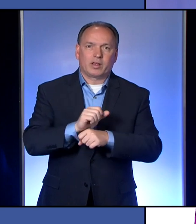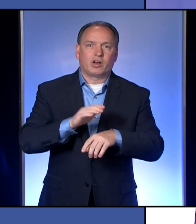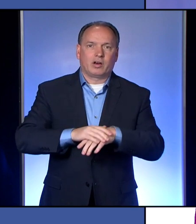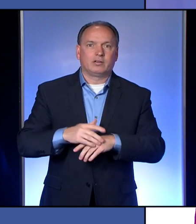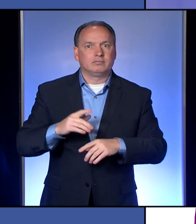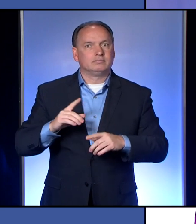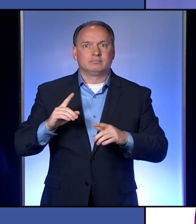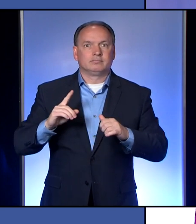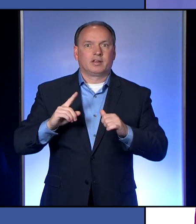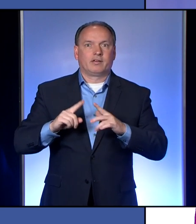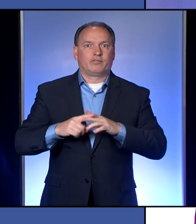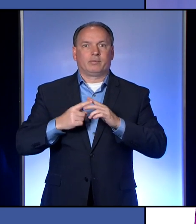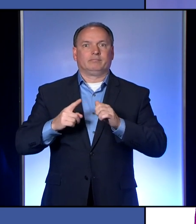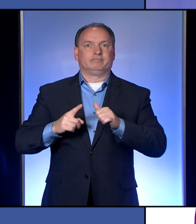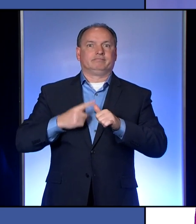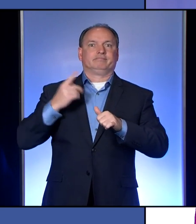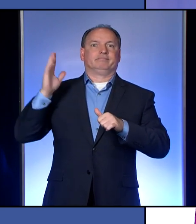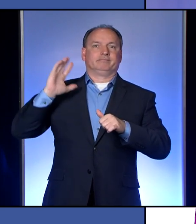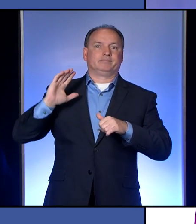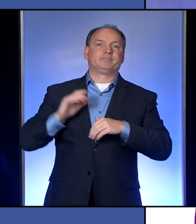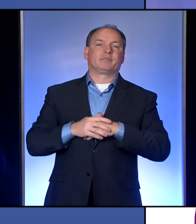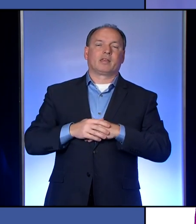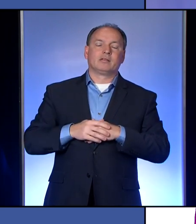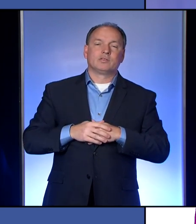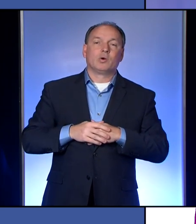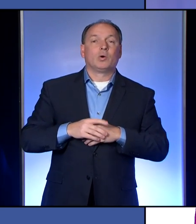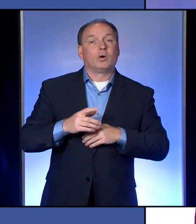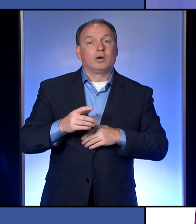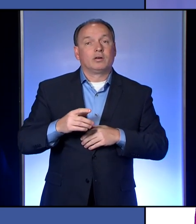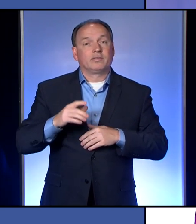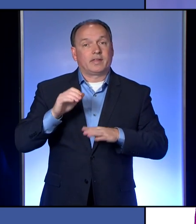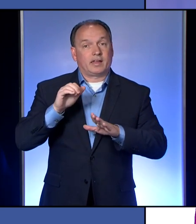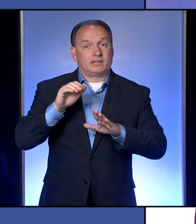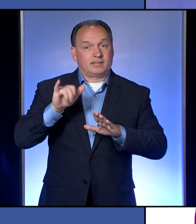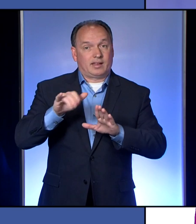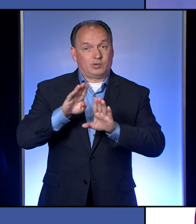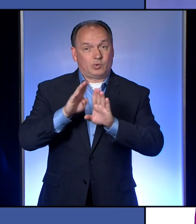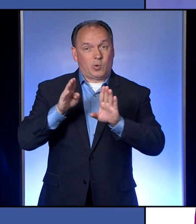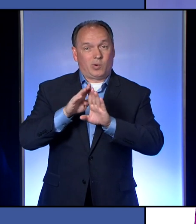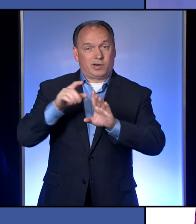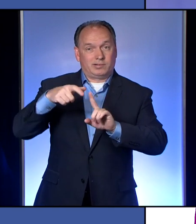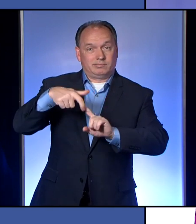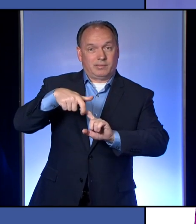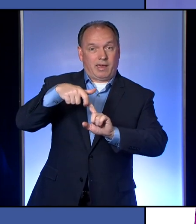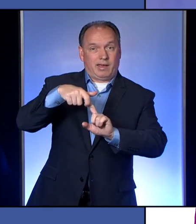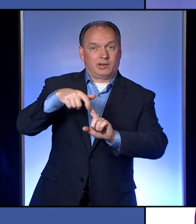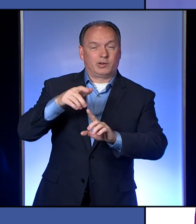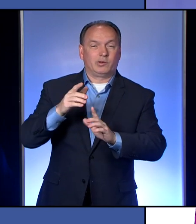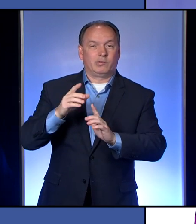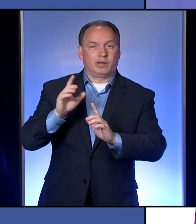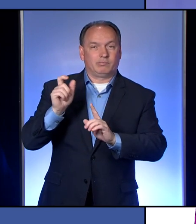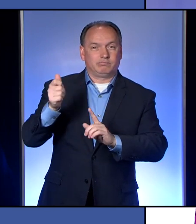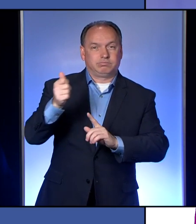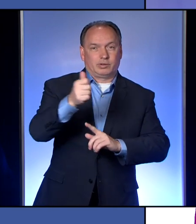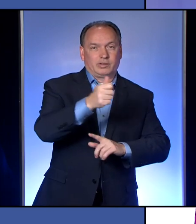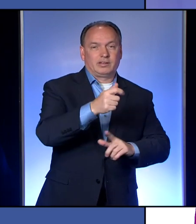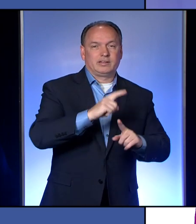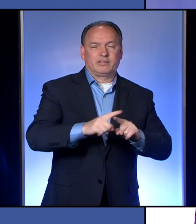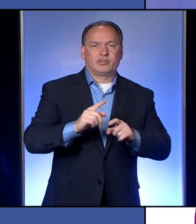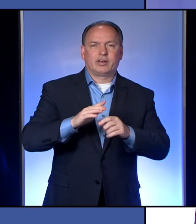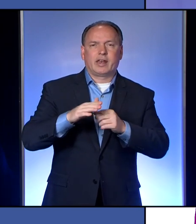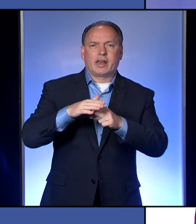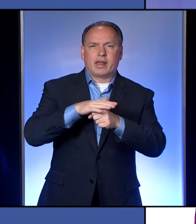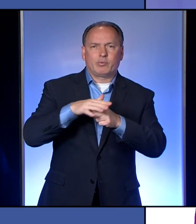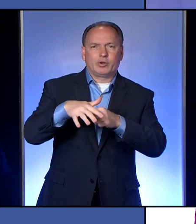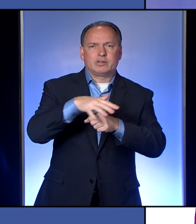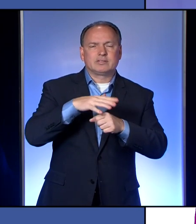almost since the beginning. So, um, there was a door hanger that we put in, um, a couple of different neighborhoods within the city of